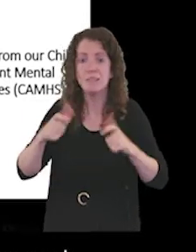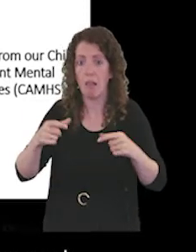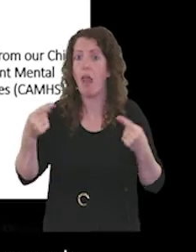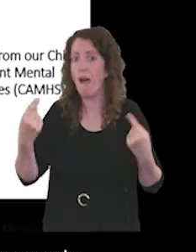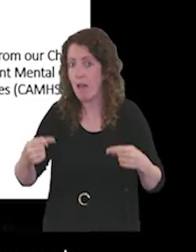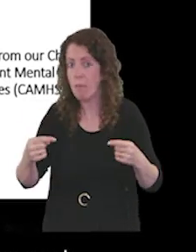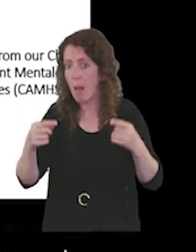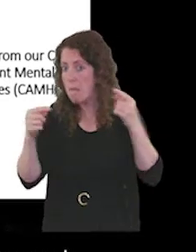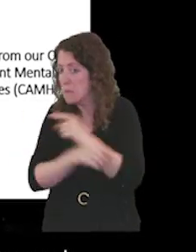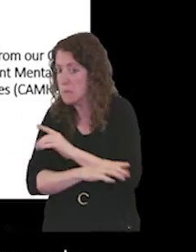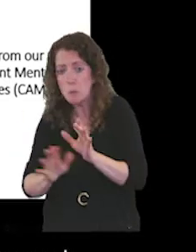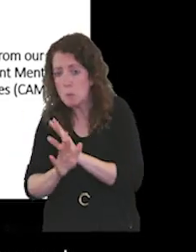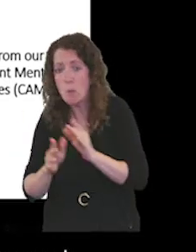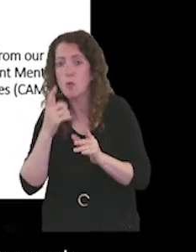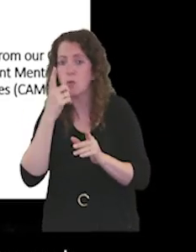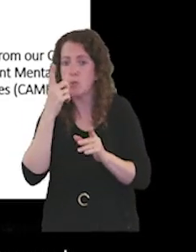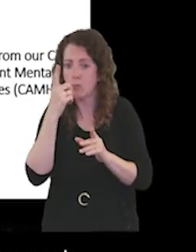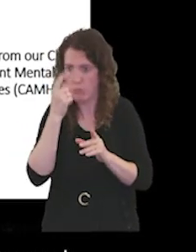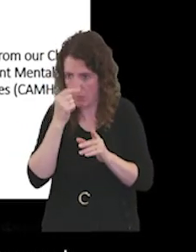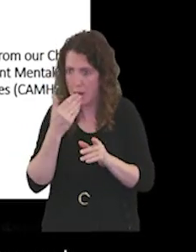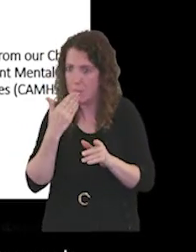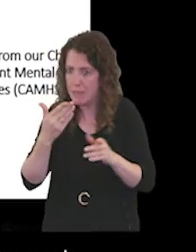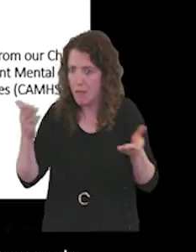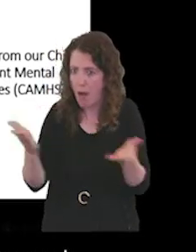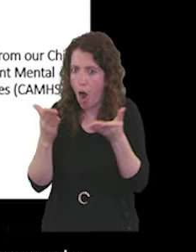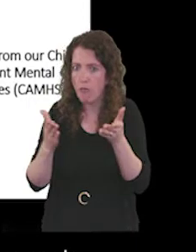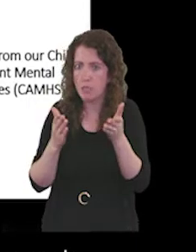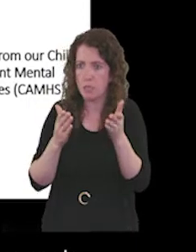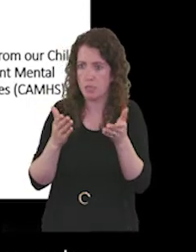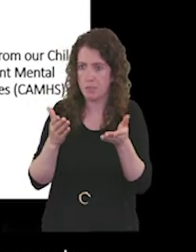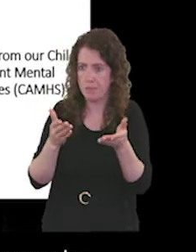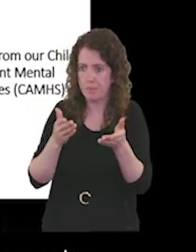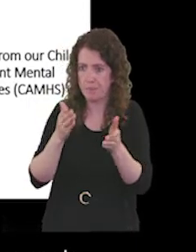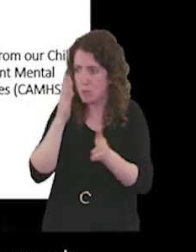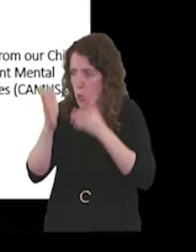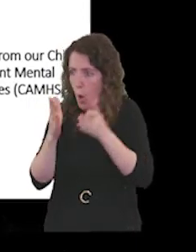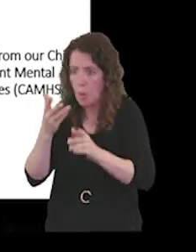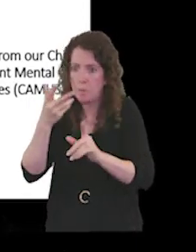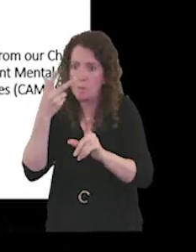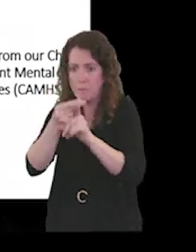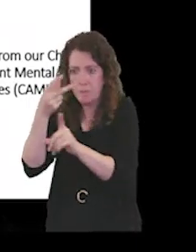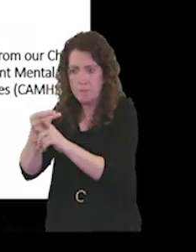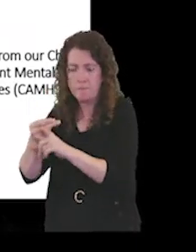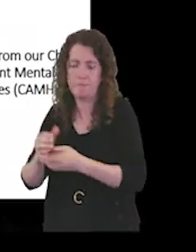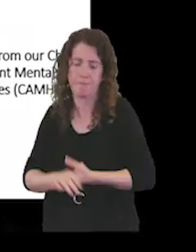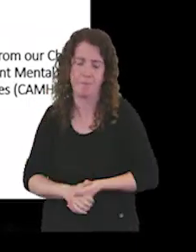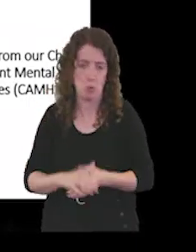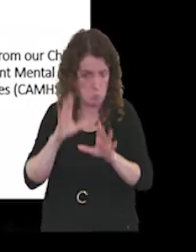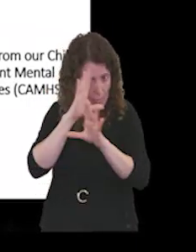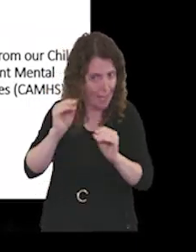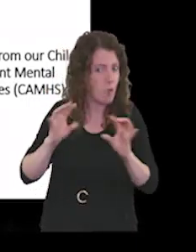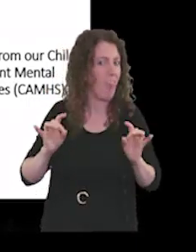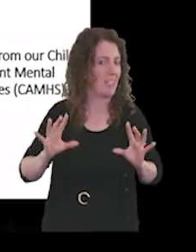And we will continue to encourage people to take up the vaccine, close brackets.